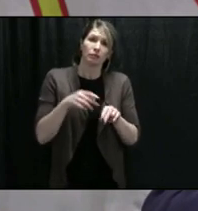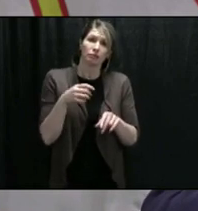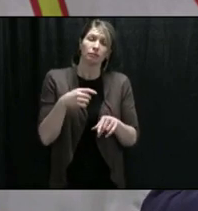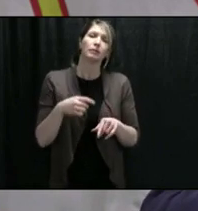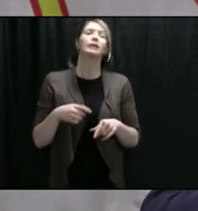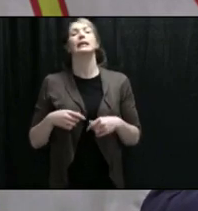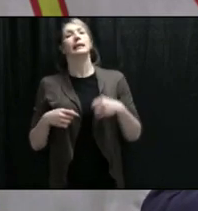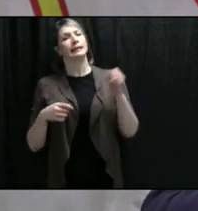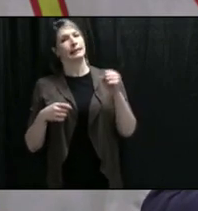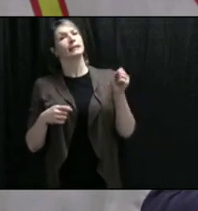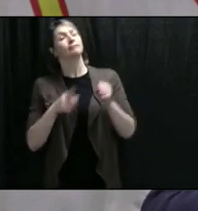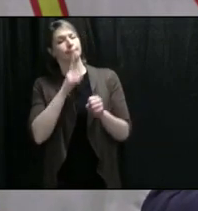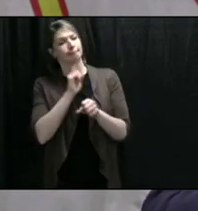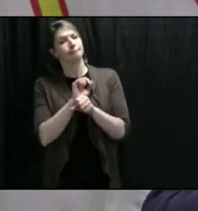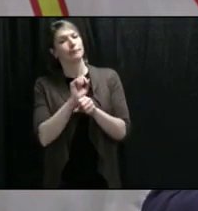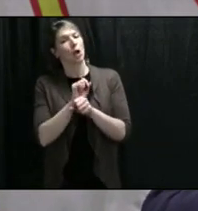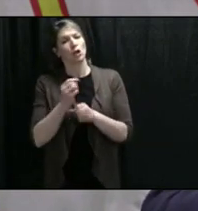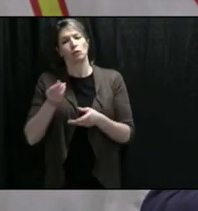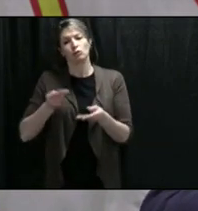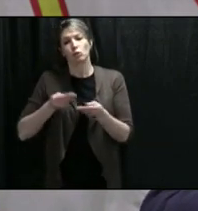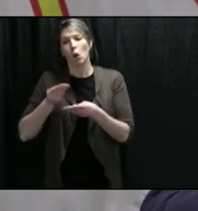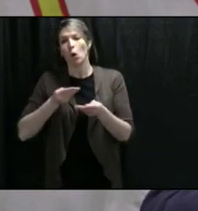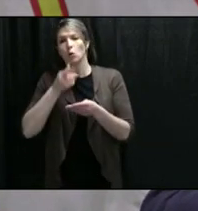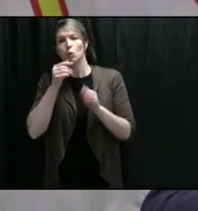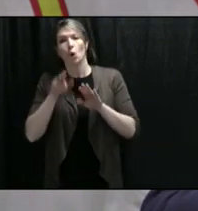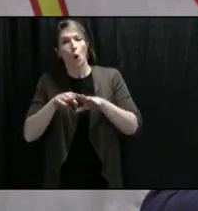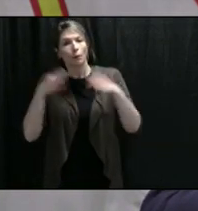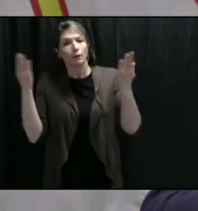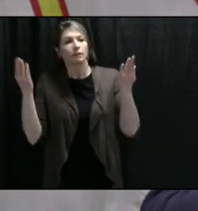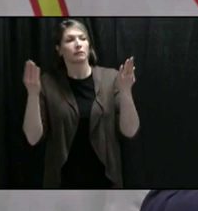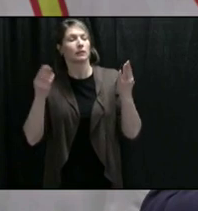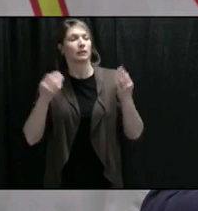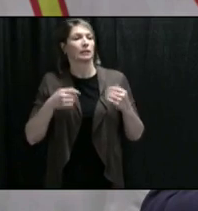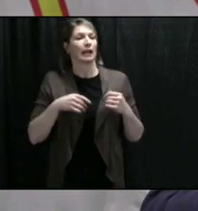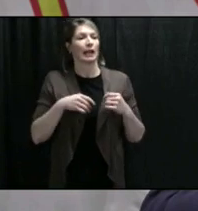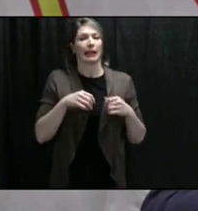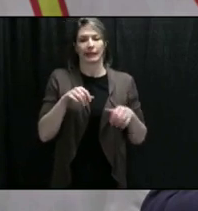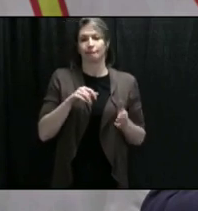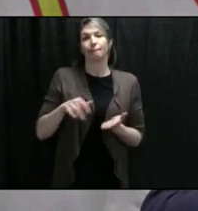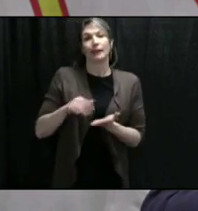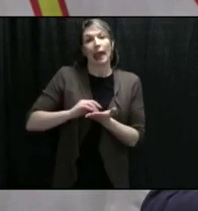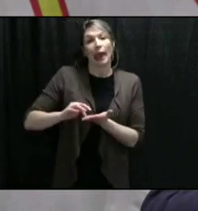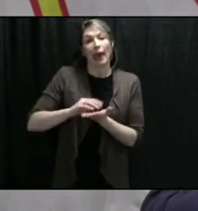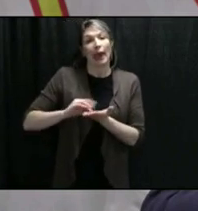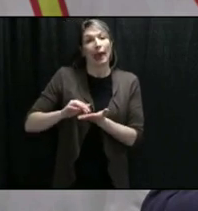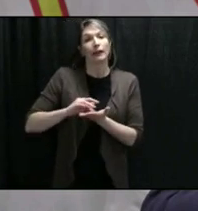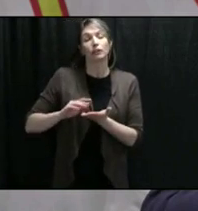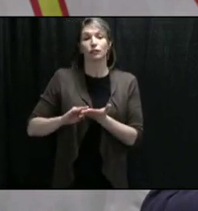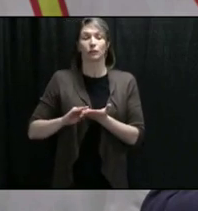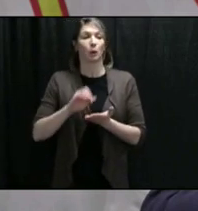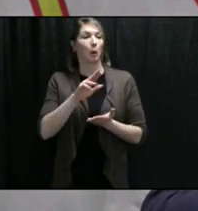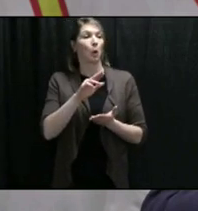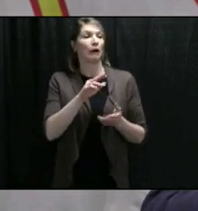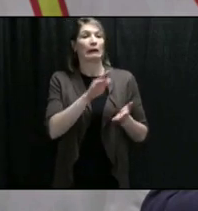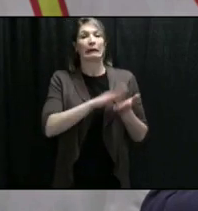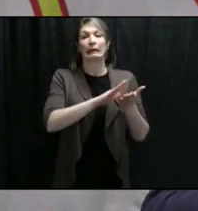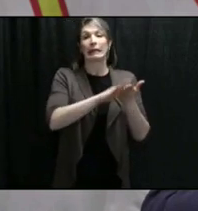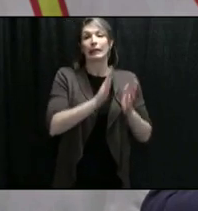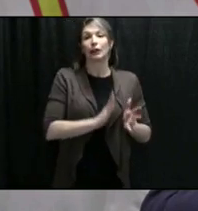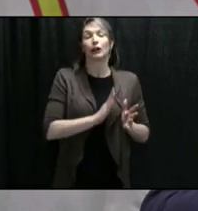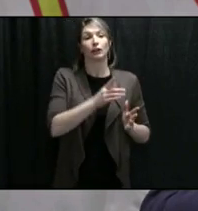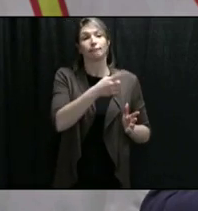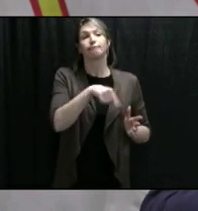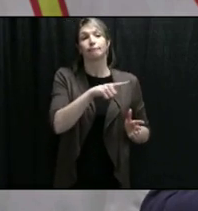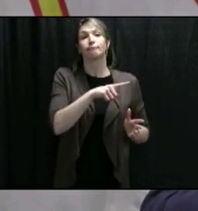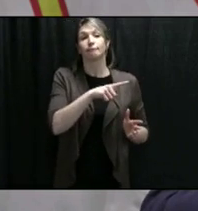could be the cashier, it could be those people that are actually making sure our shelves are stocked and keeping the place clean, and, you know,